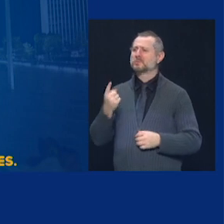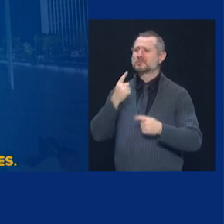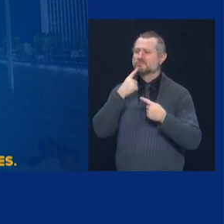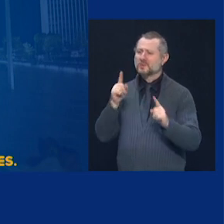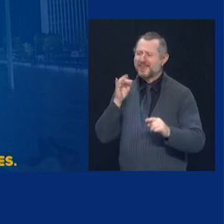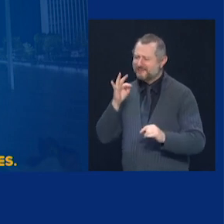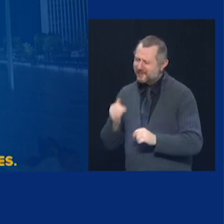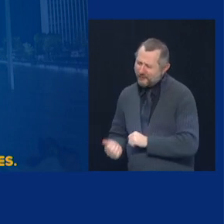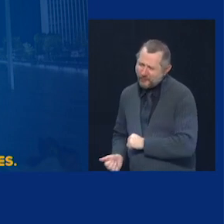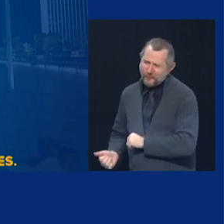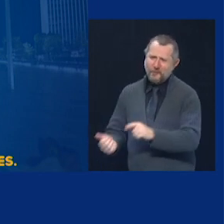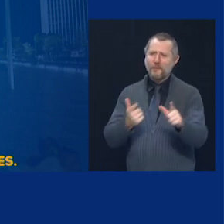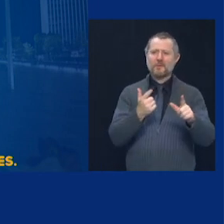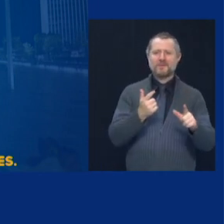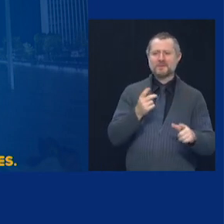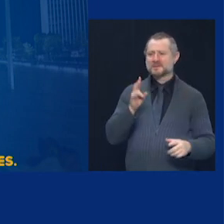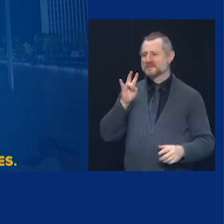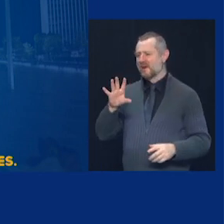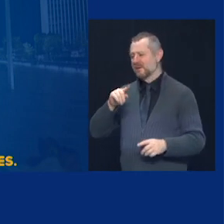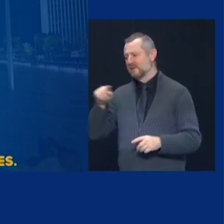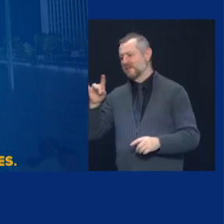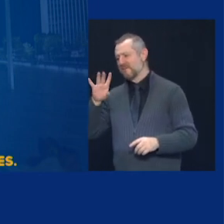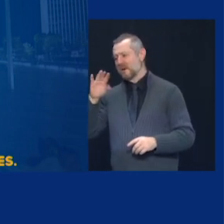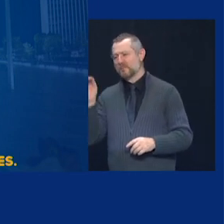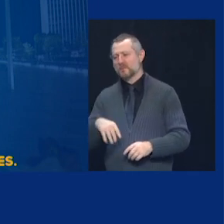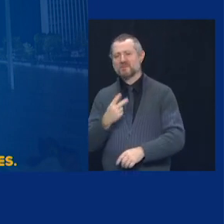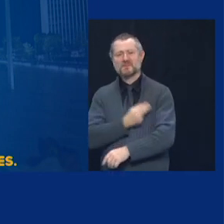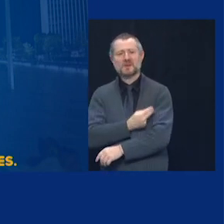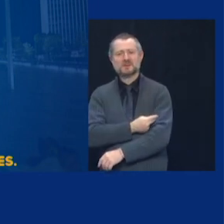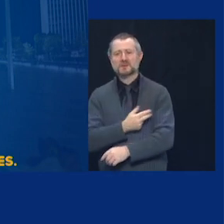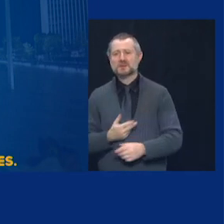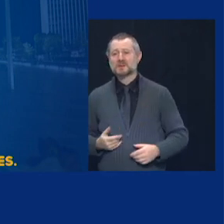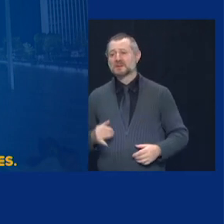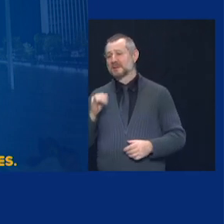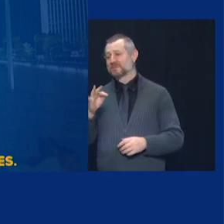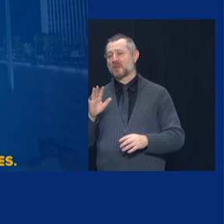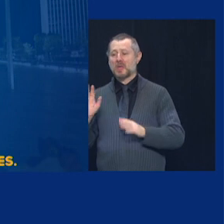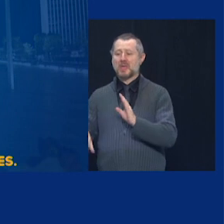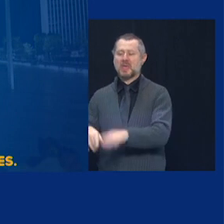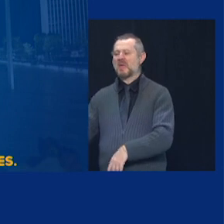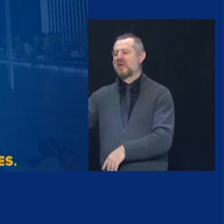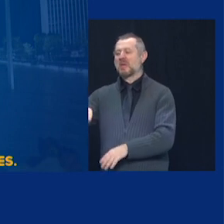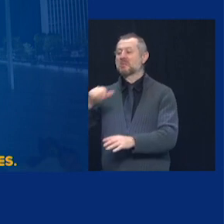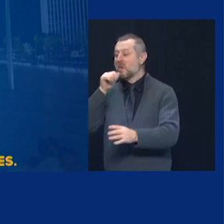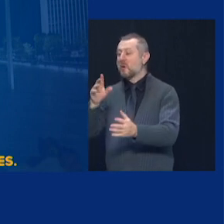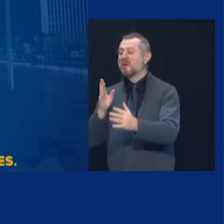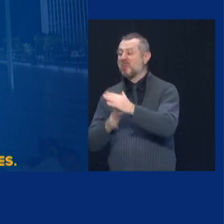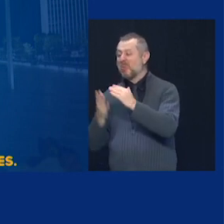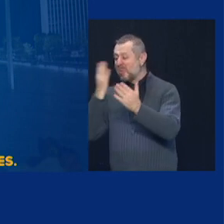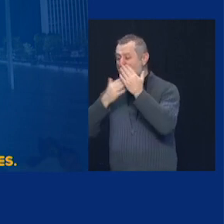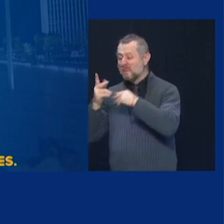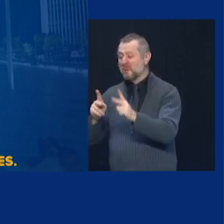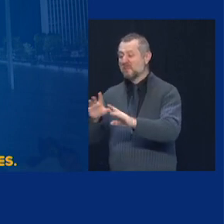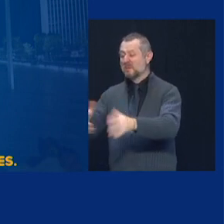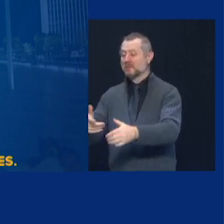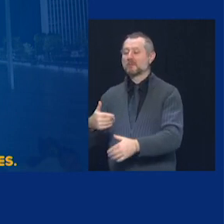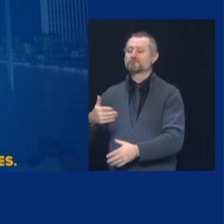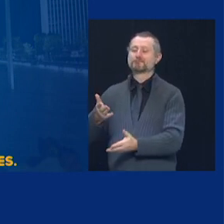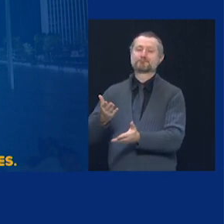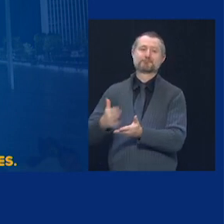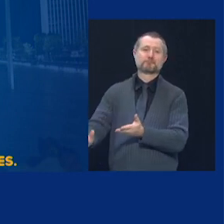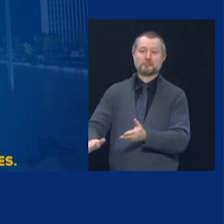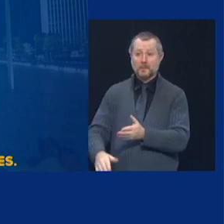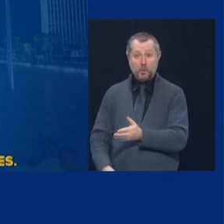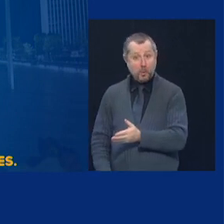If you say, well, the undocumenteds, we're going to exclude practically because they won't come in and